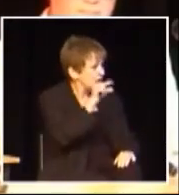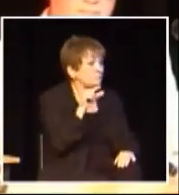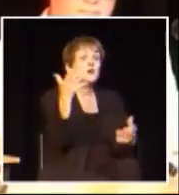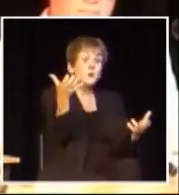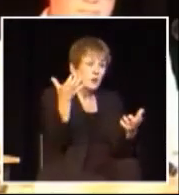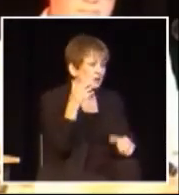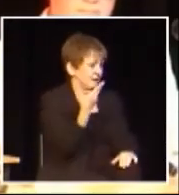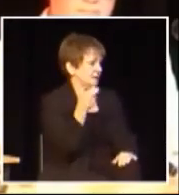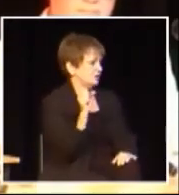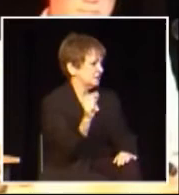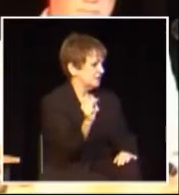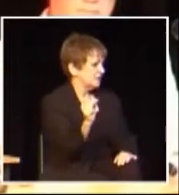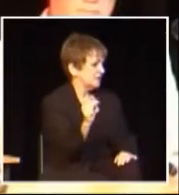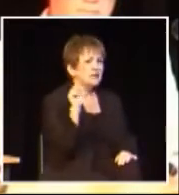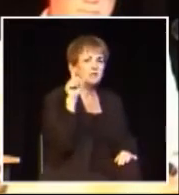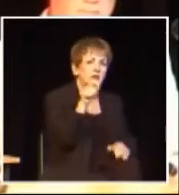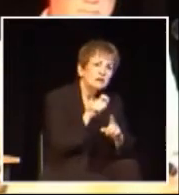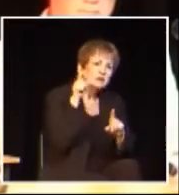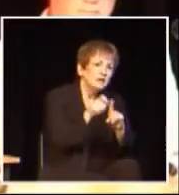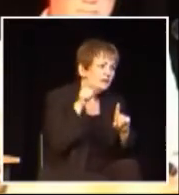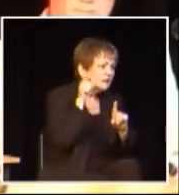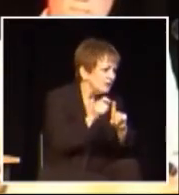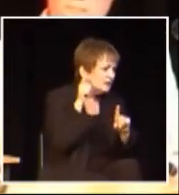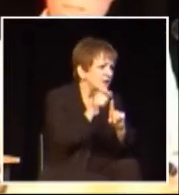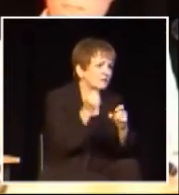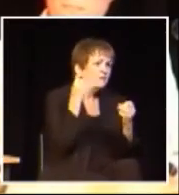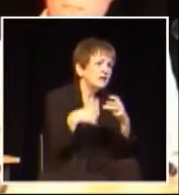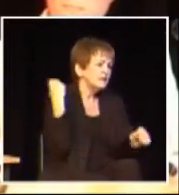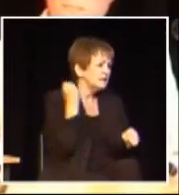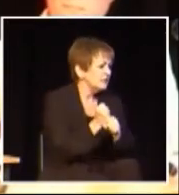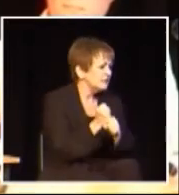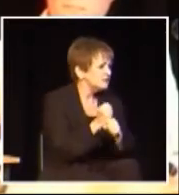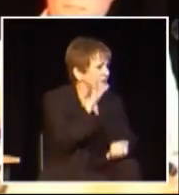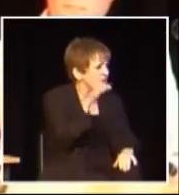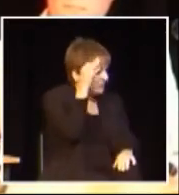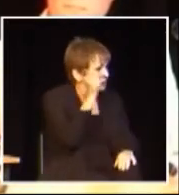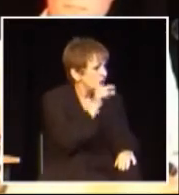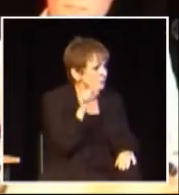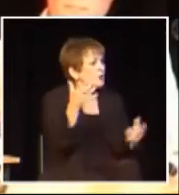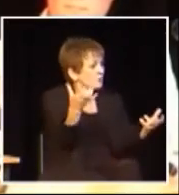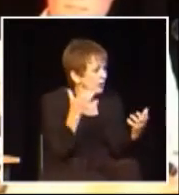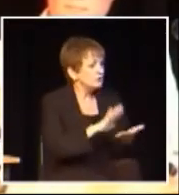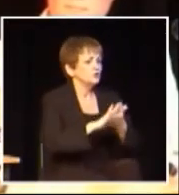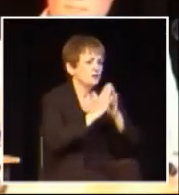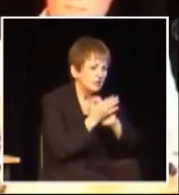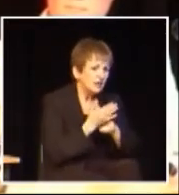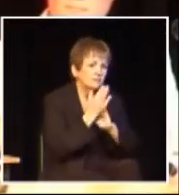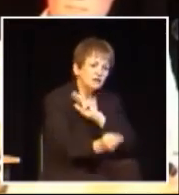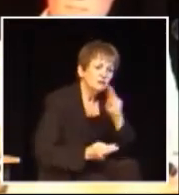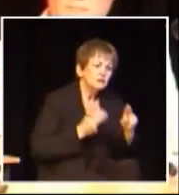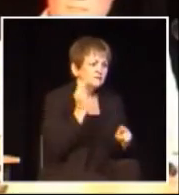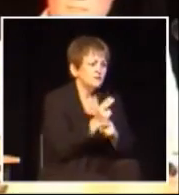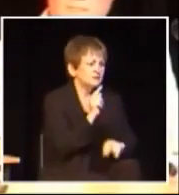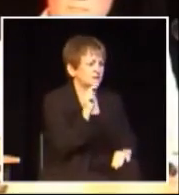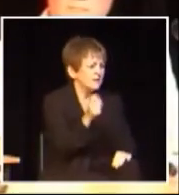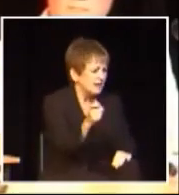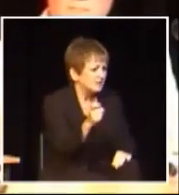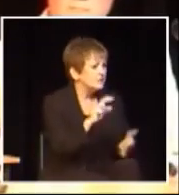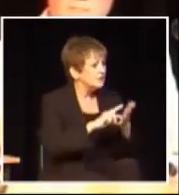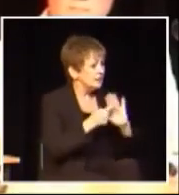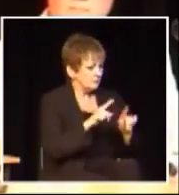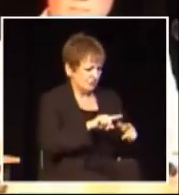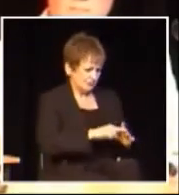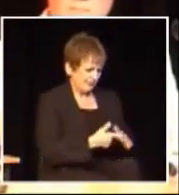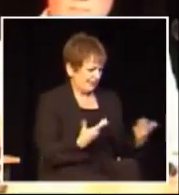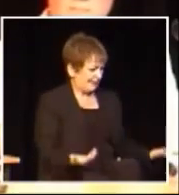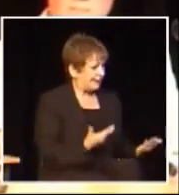HST by the federal government. They wanted us to take this on. They're hoping perhaps one day it might be a universal tax